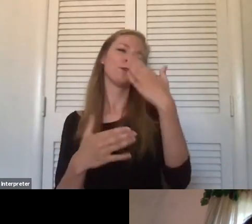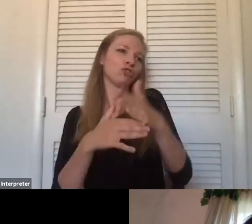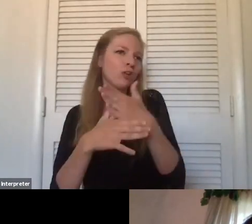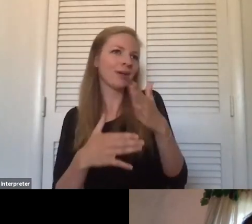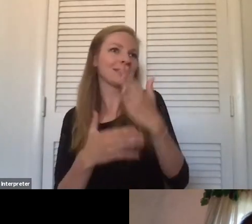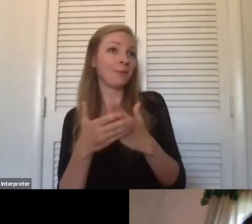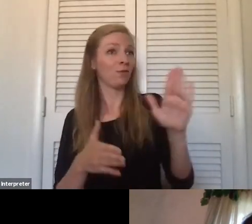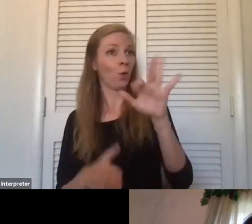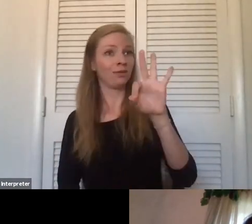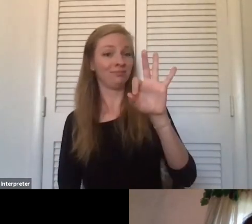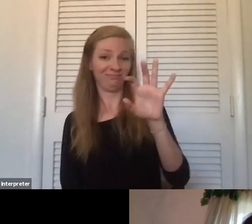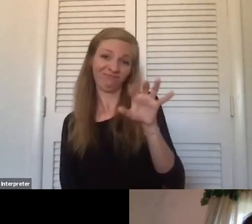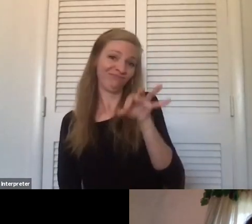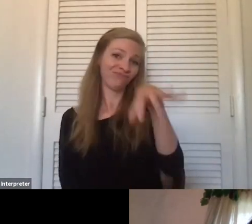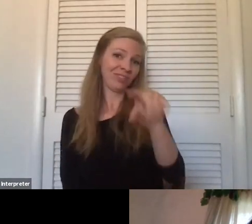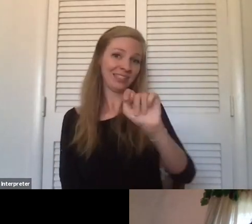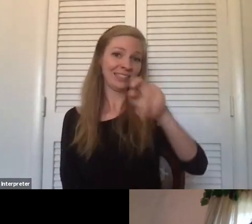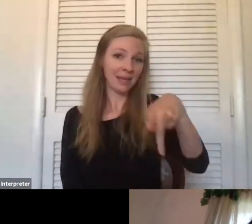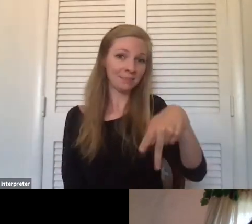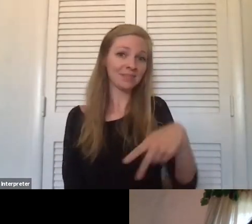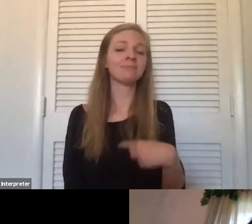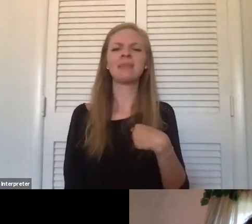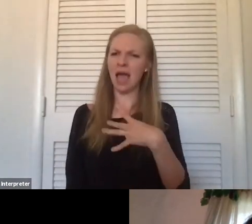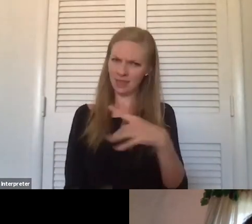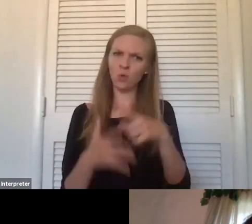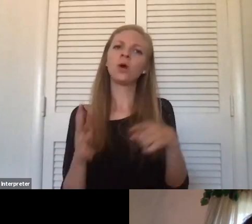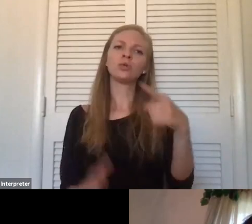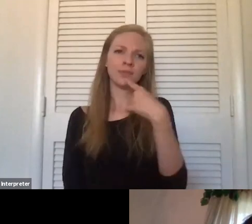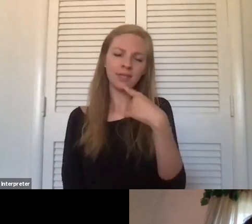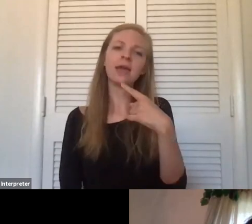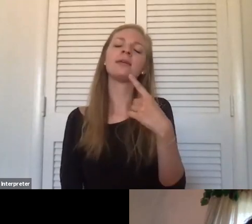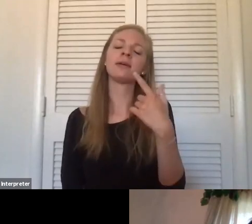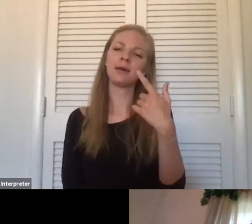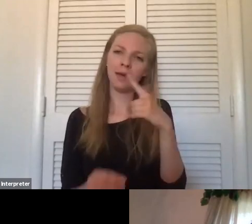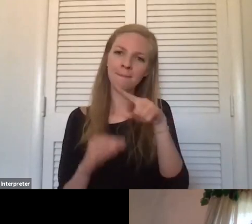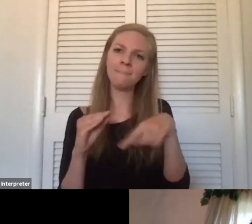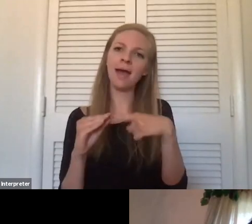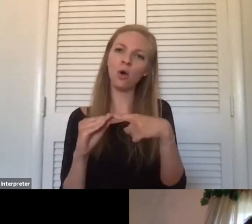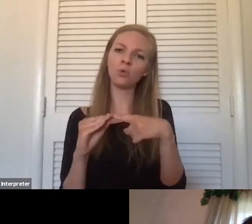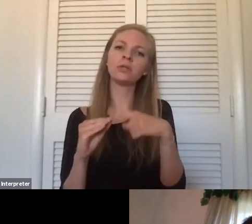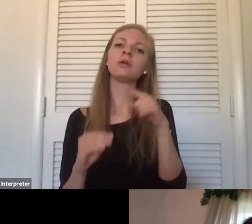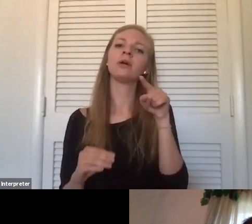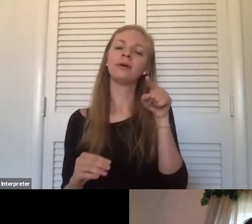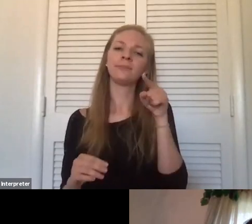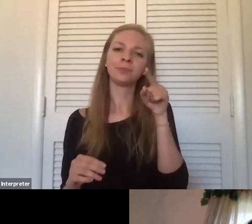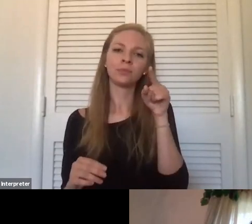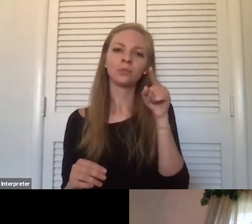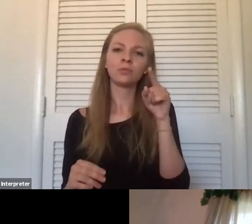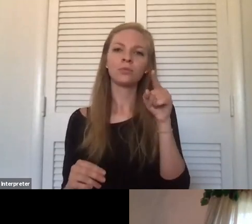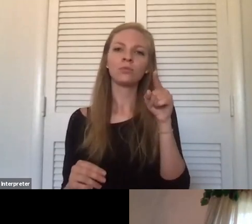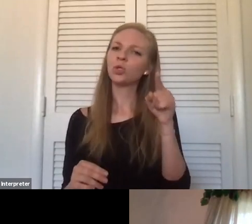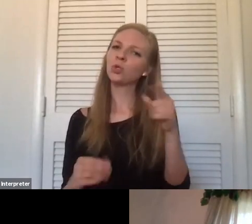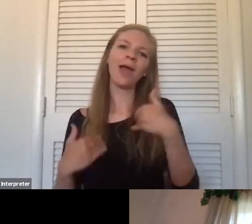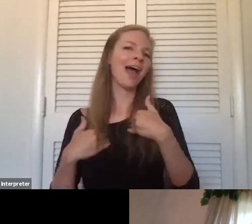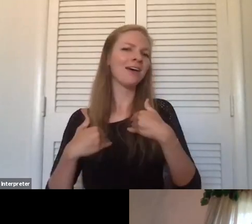your tips. And, um, I really like what you're saying with, um, you have all